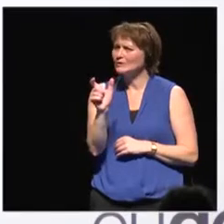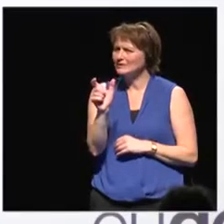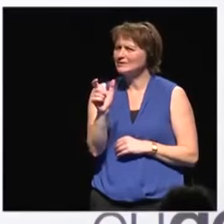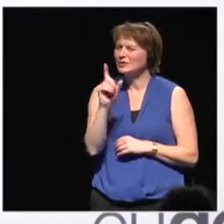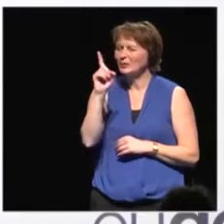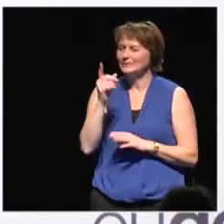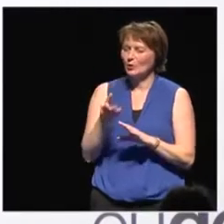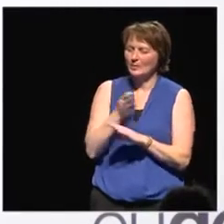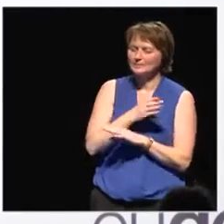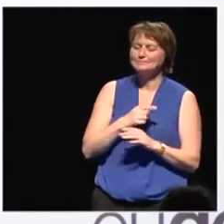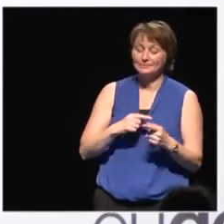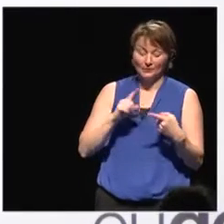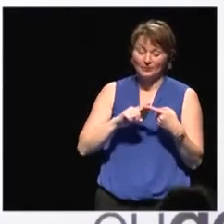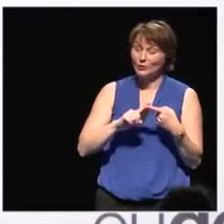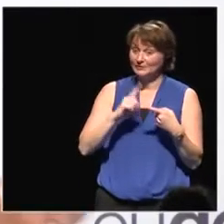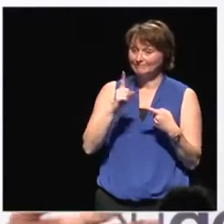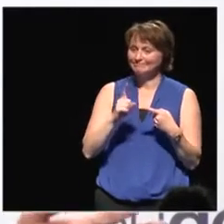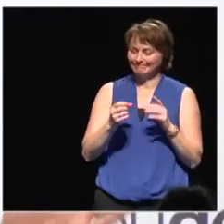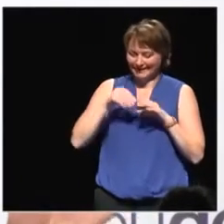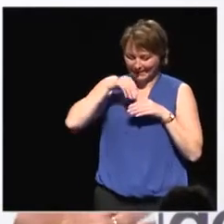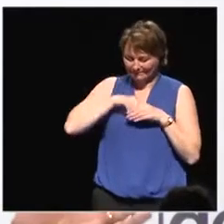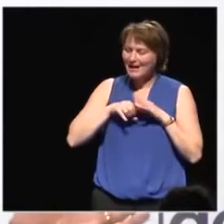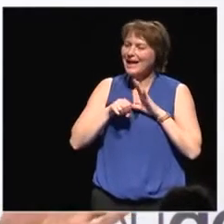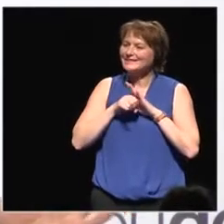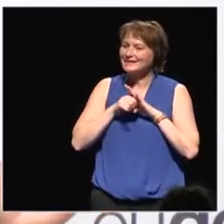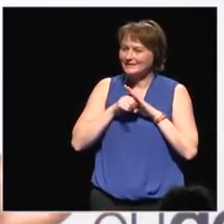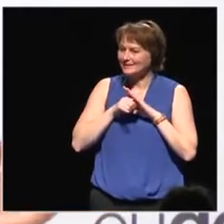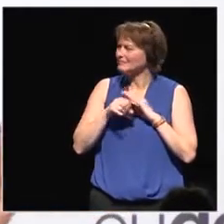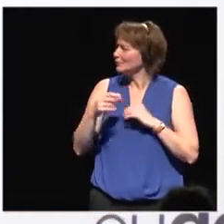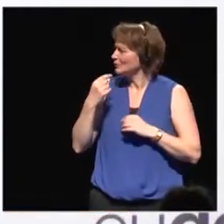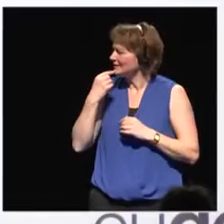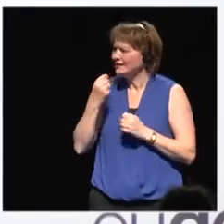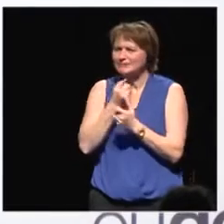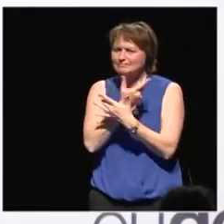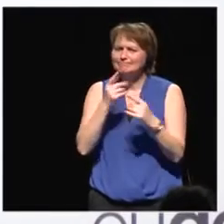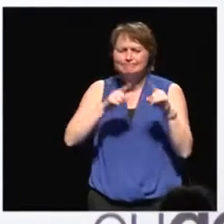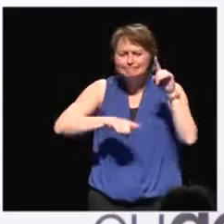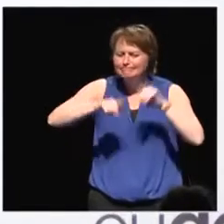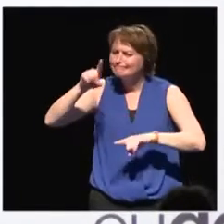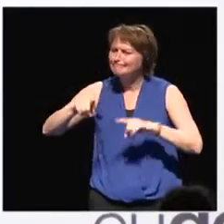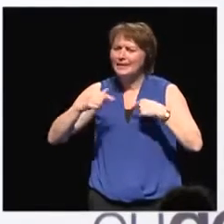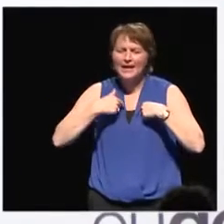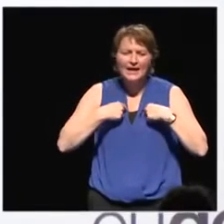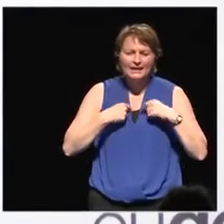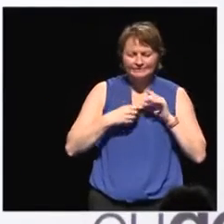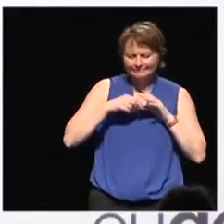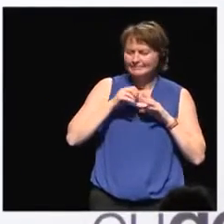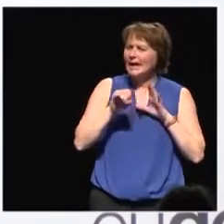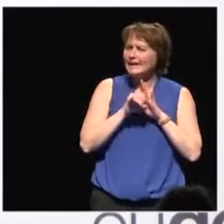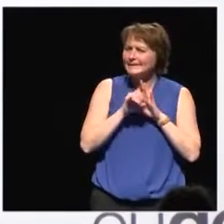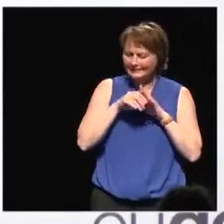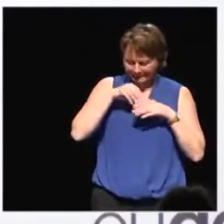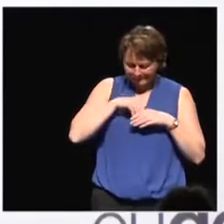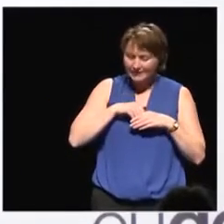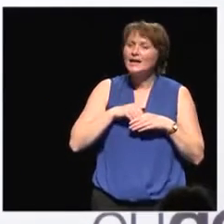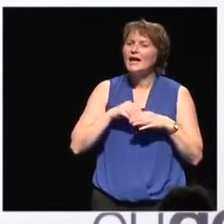So let me start with identity. Now, you mentioned a number of multiple identities. And there was a very classic book